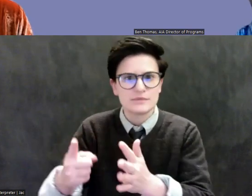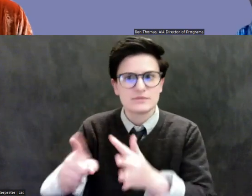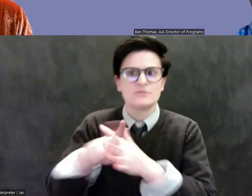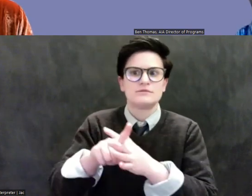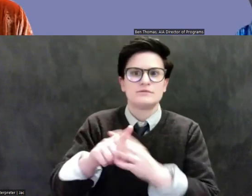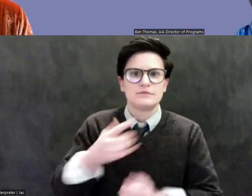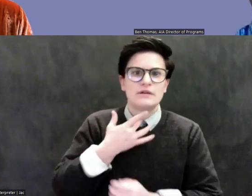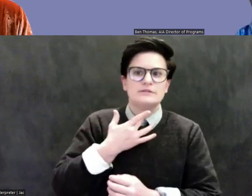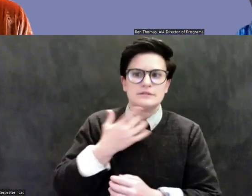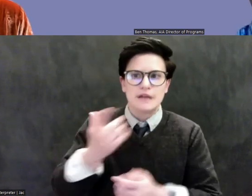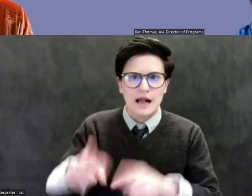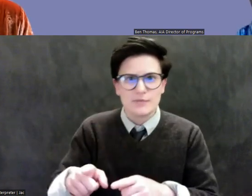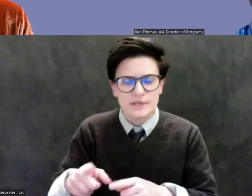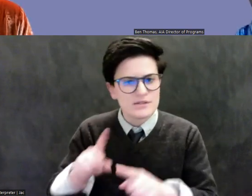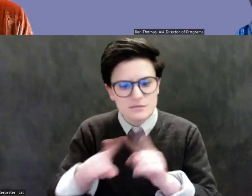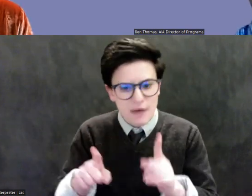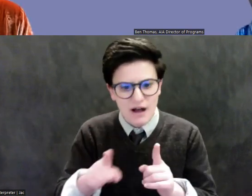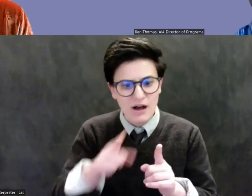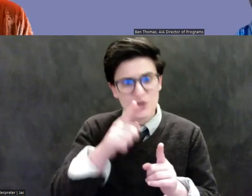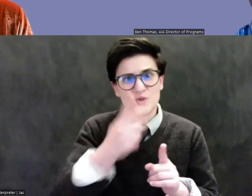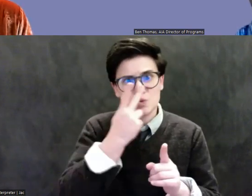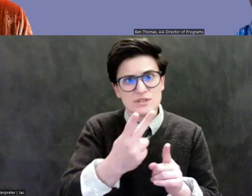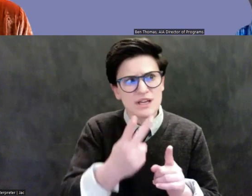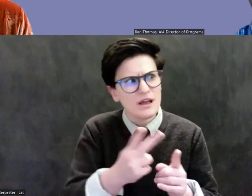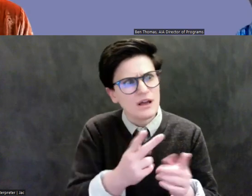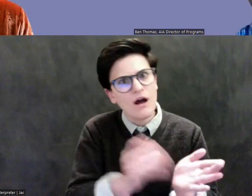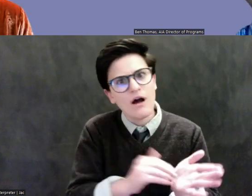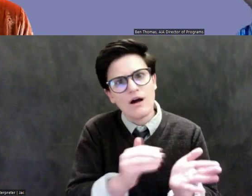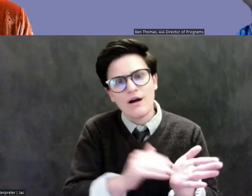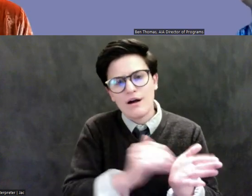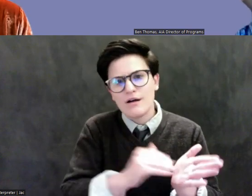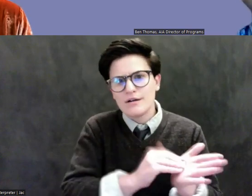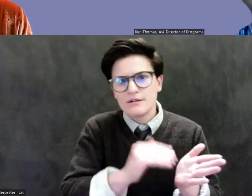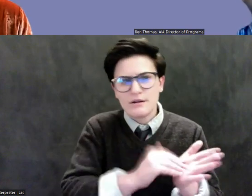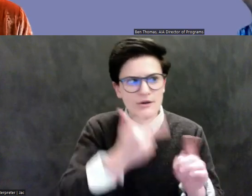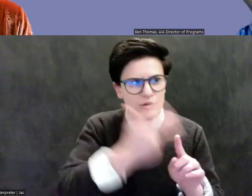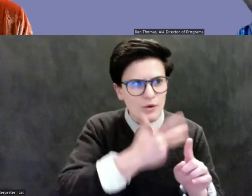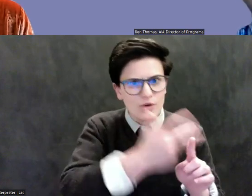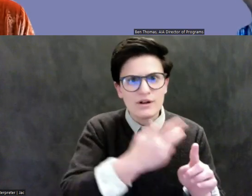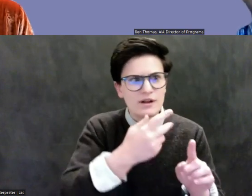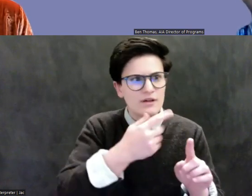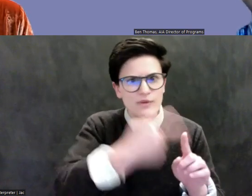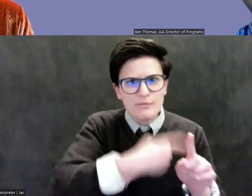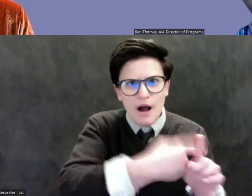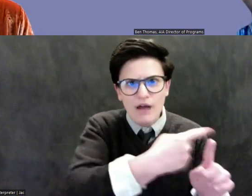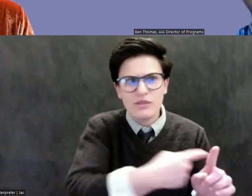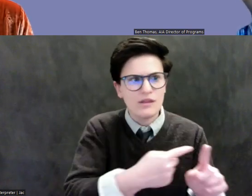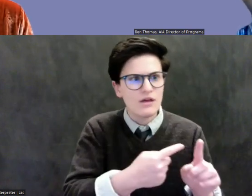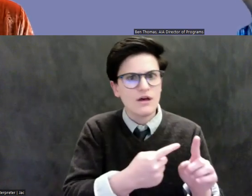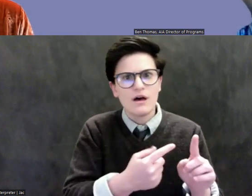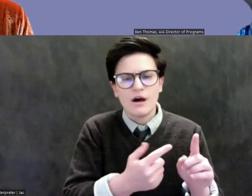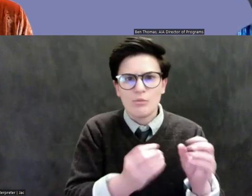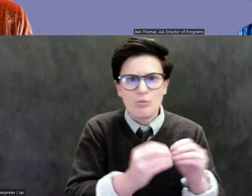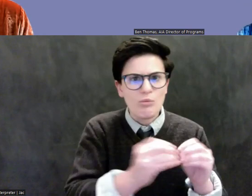sometimes it sees quarterly, if not monthly basis for another illicit purchase, something's not working,